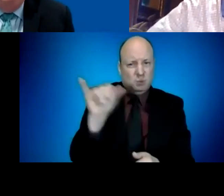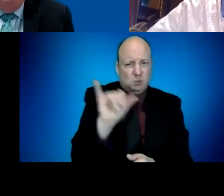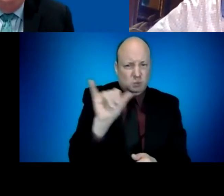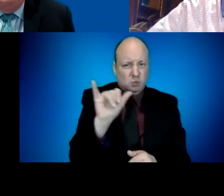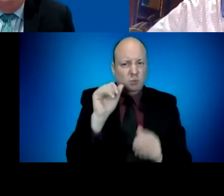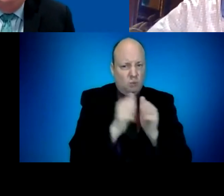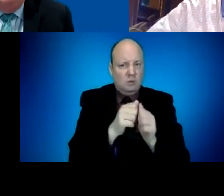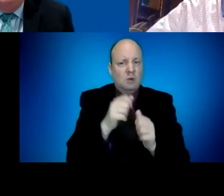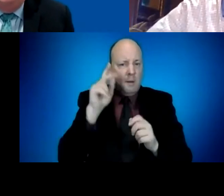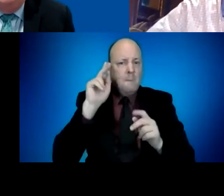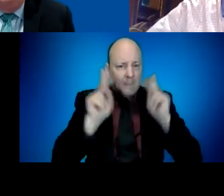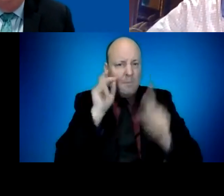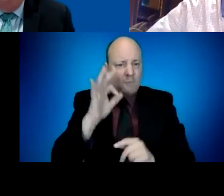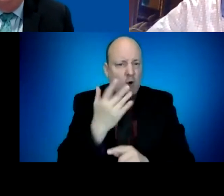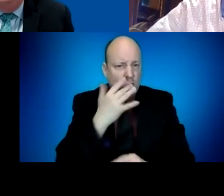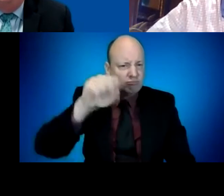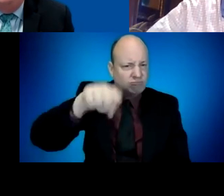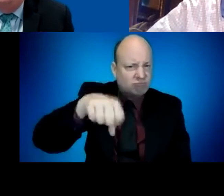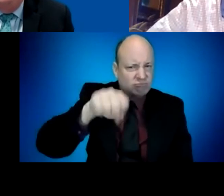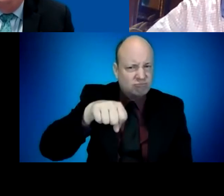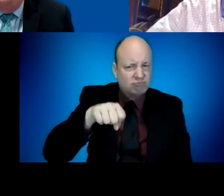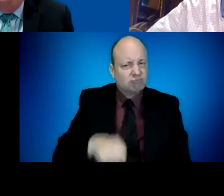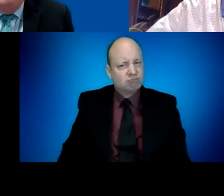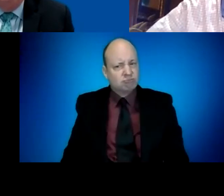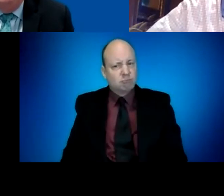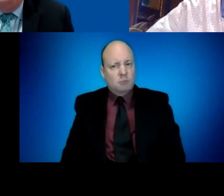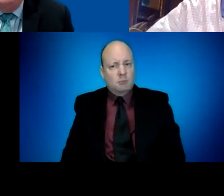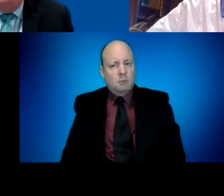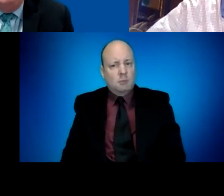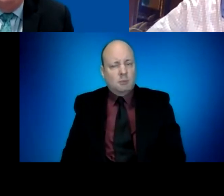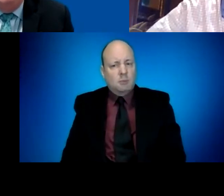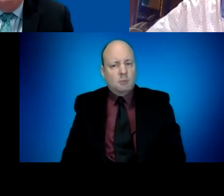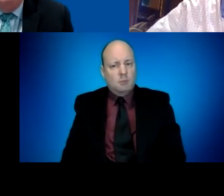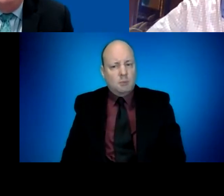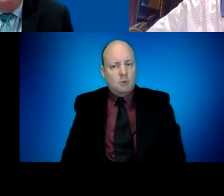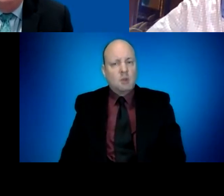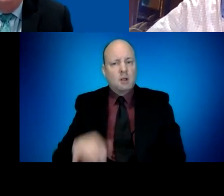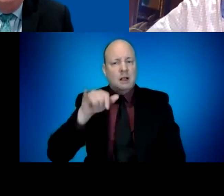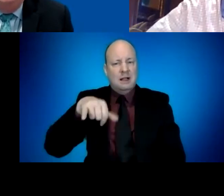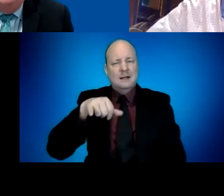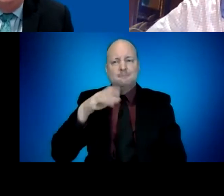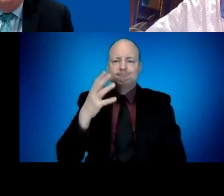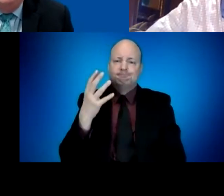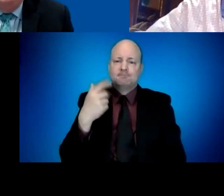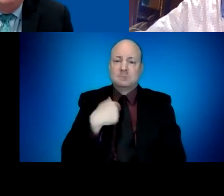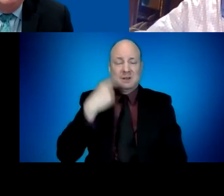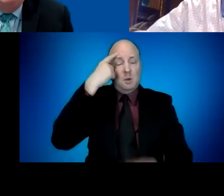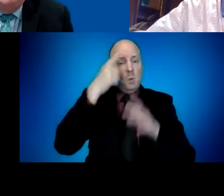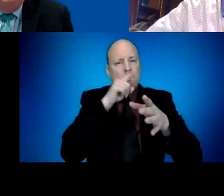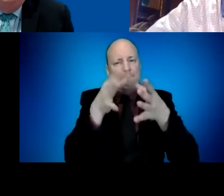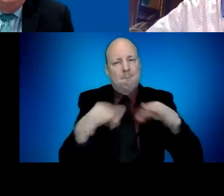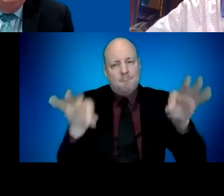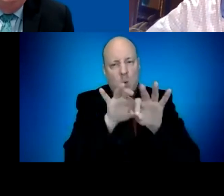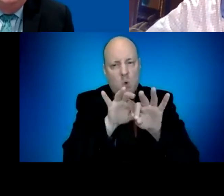think really, Fedor, at the end of the day, the metric really is that parity metric of have we gotten as much